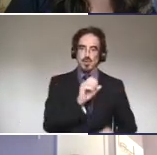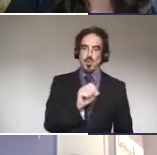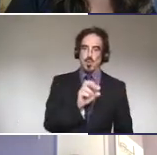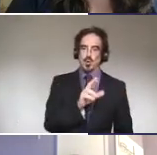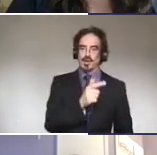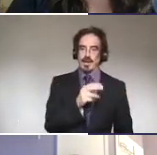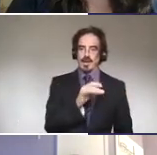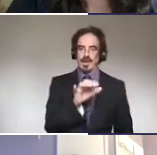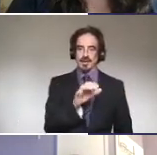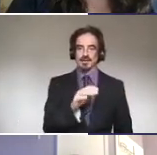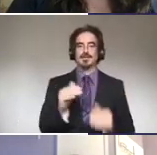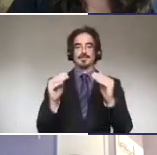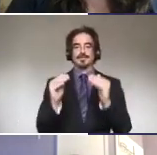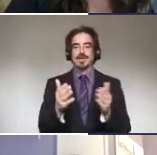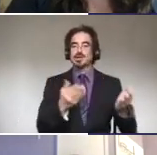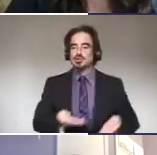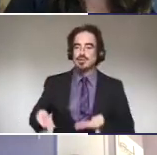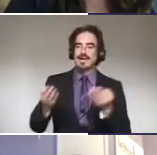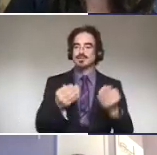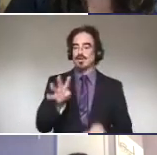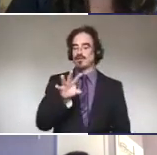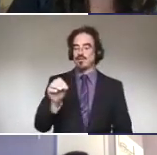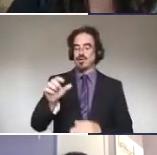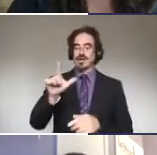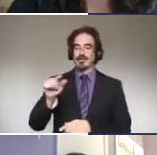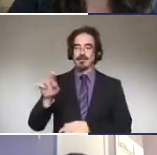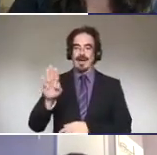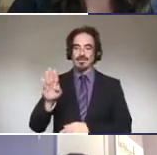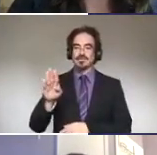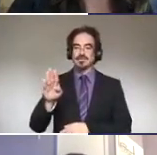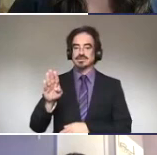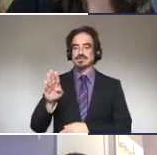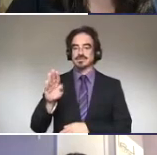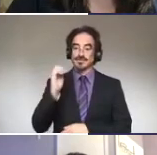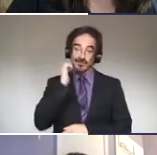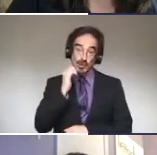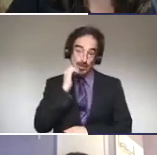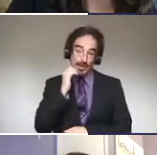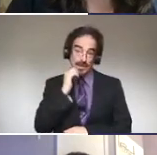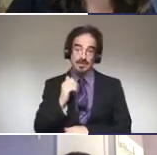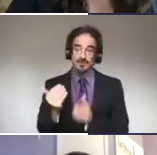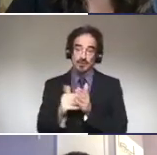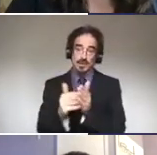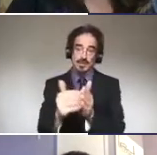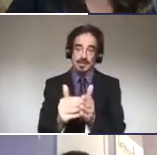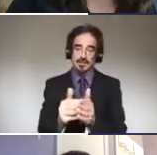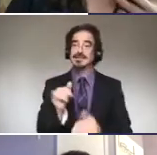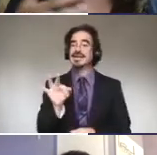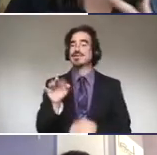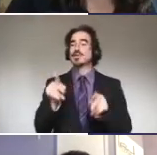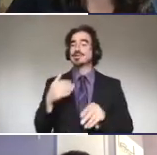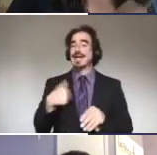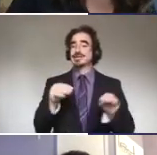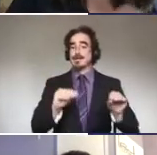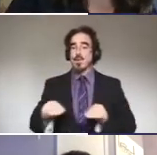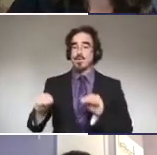uh, transport 40 pounds frequently throughout the day. If I have somebody apply that has a mobility, um, challenge, you know, we have